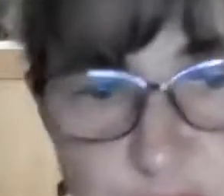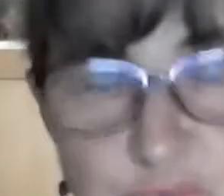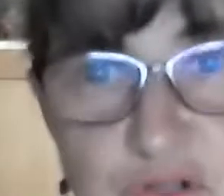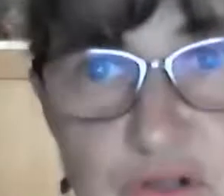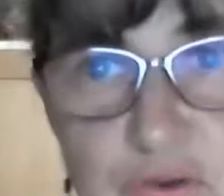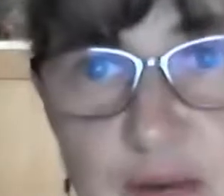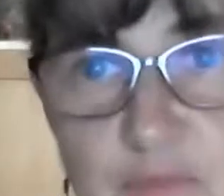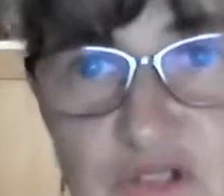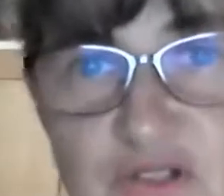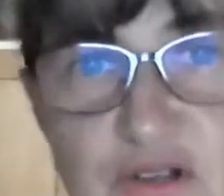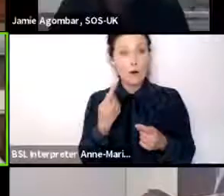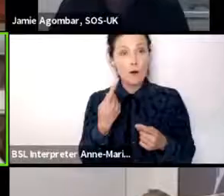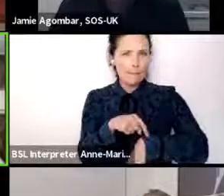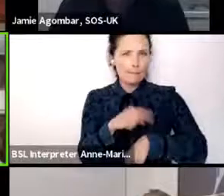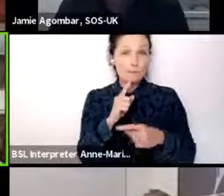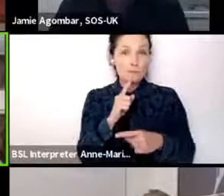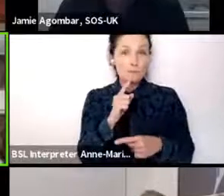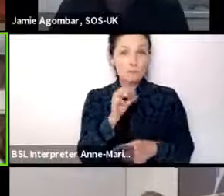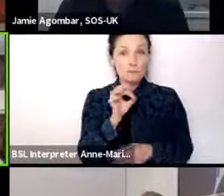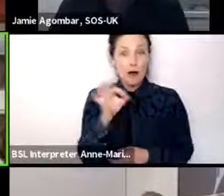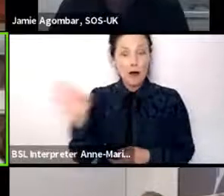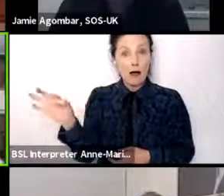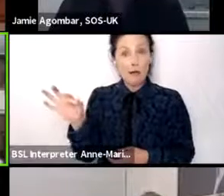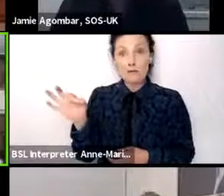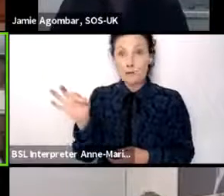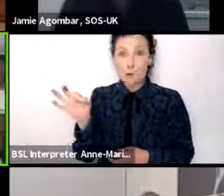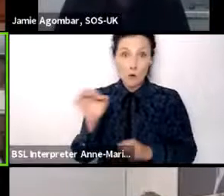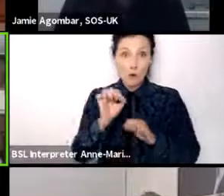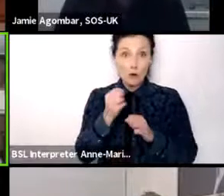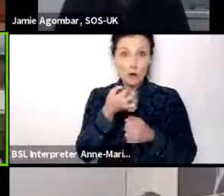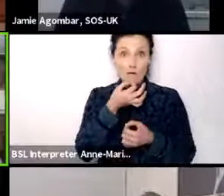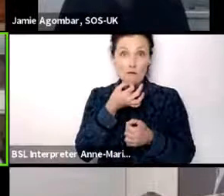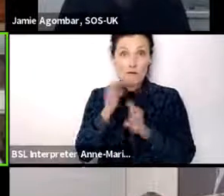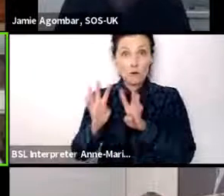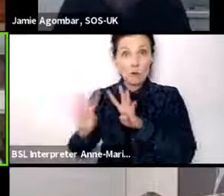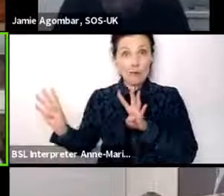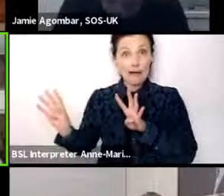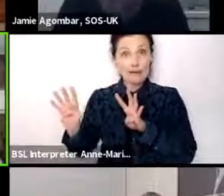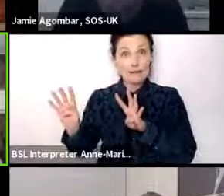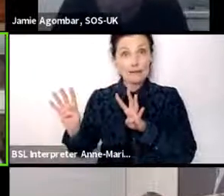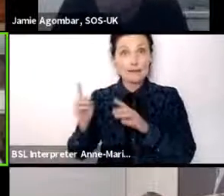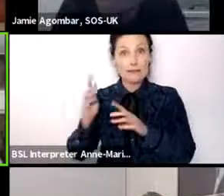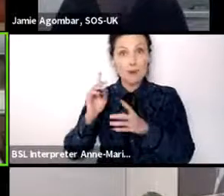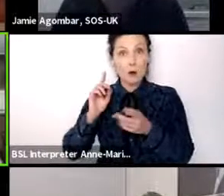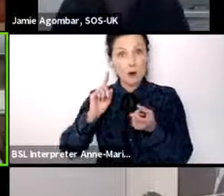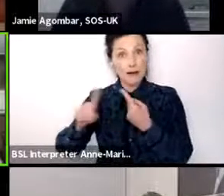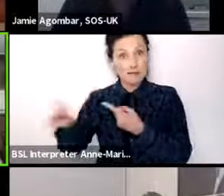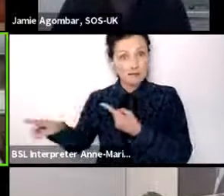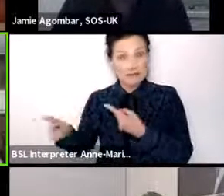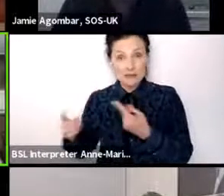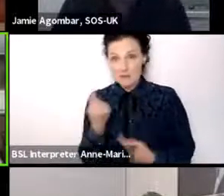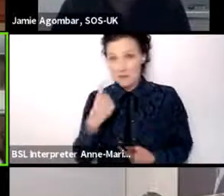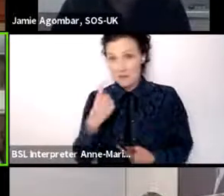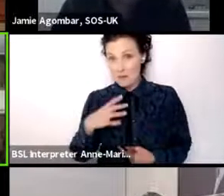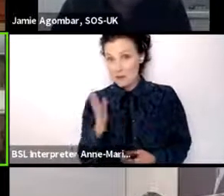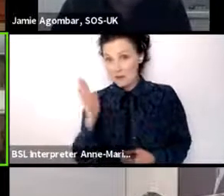have time to just ask for a few comments from each of the panel members, whoever would like to go first.